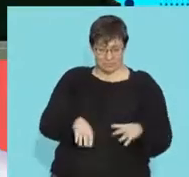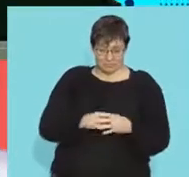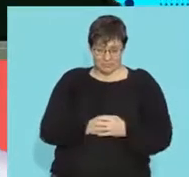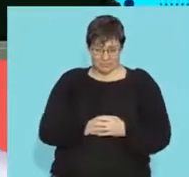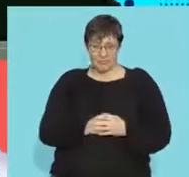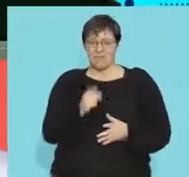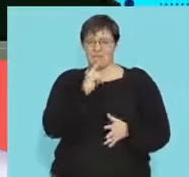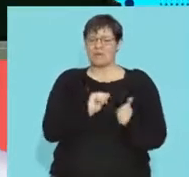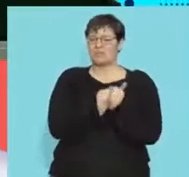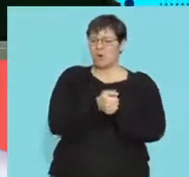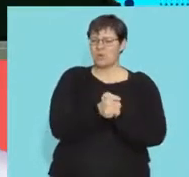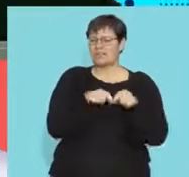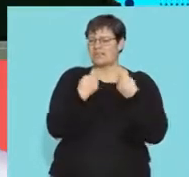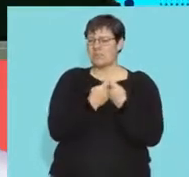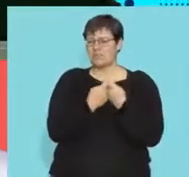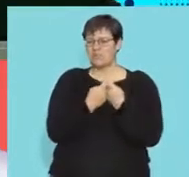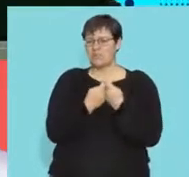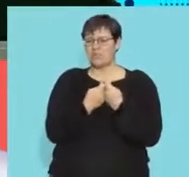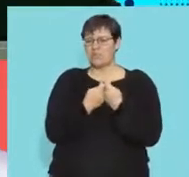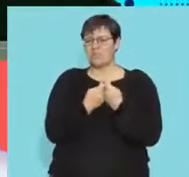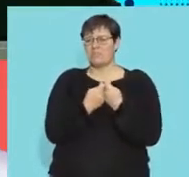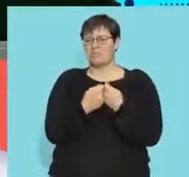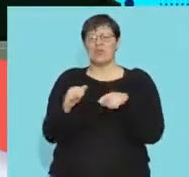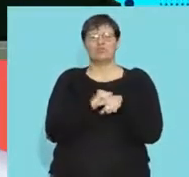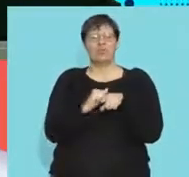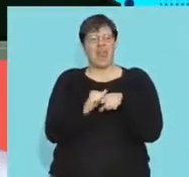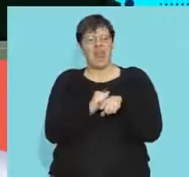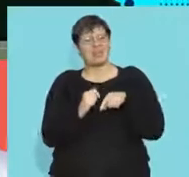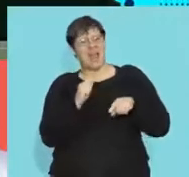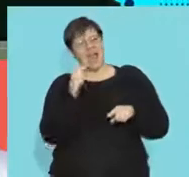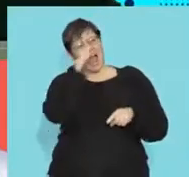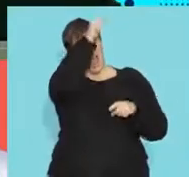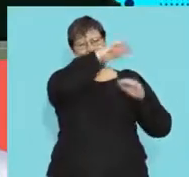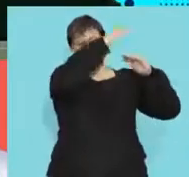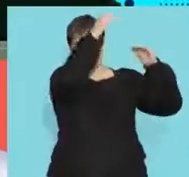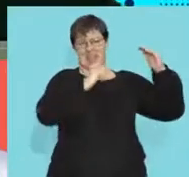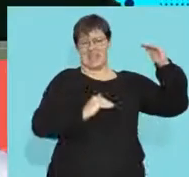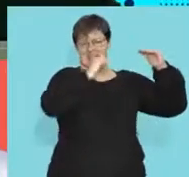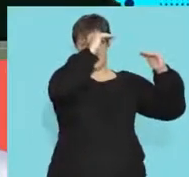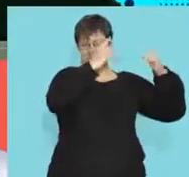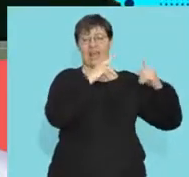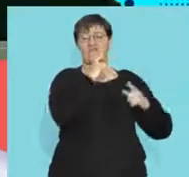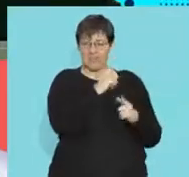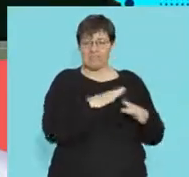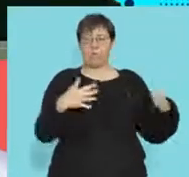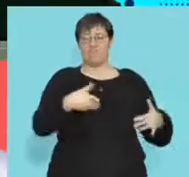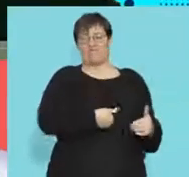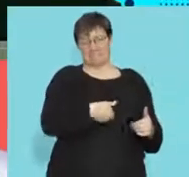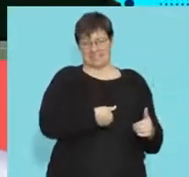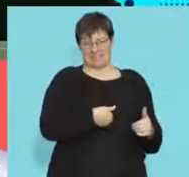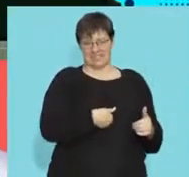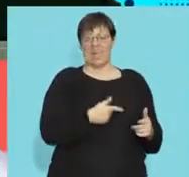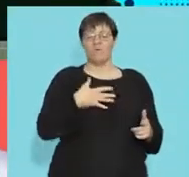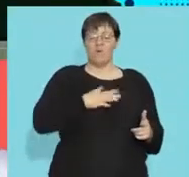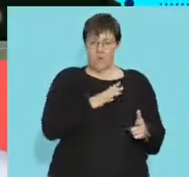see very often when sports teams come and they have to they train high up at high altitudes which makes them